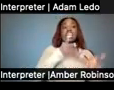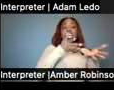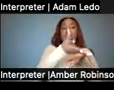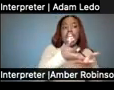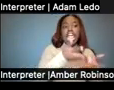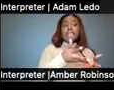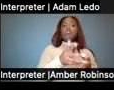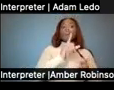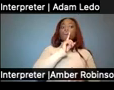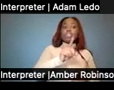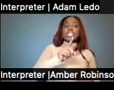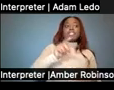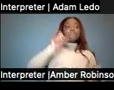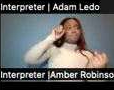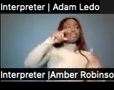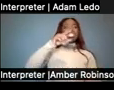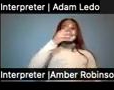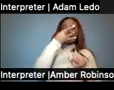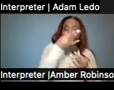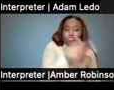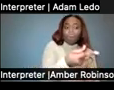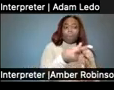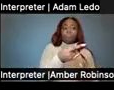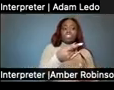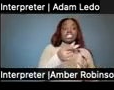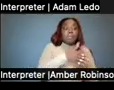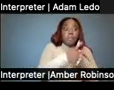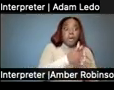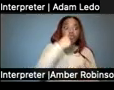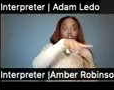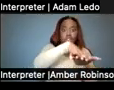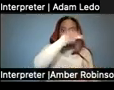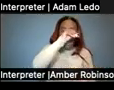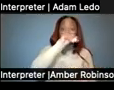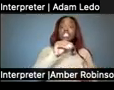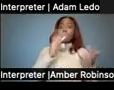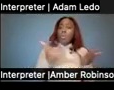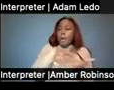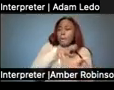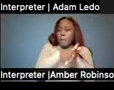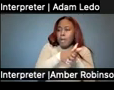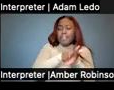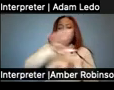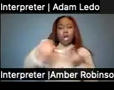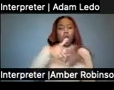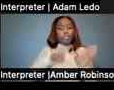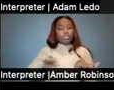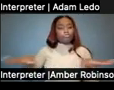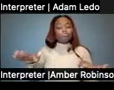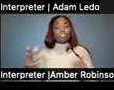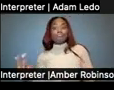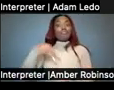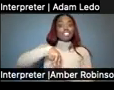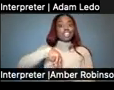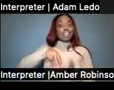interest and motivation to learn. So what motivates all the kids and especially kids with charge syndrome to get up and be